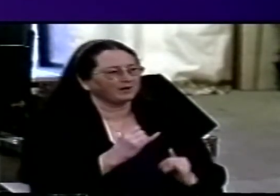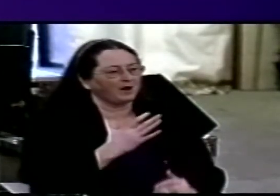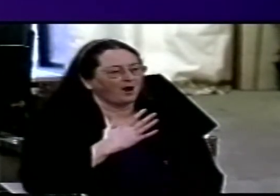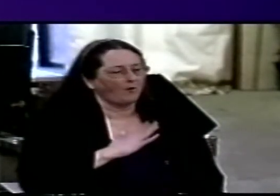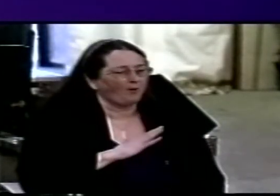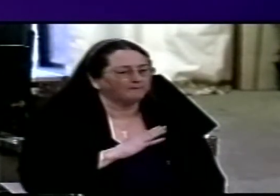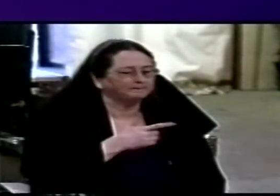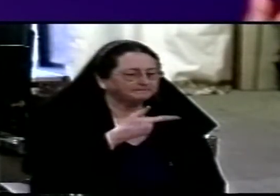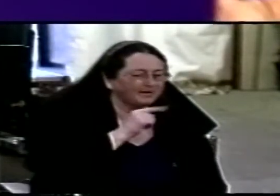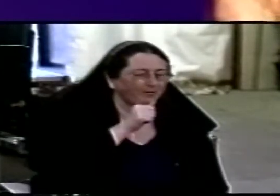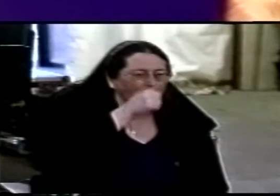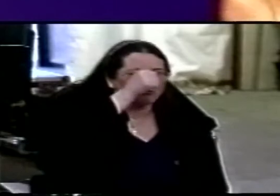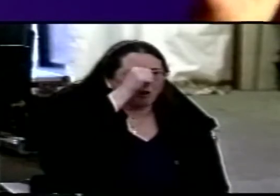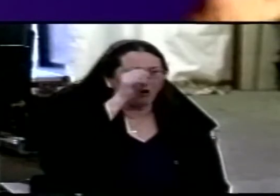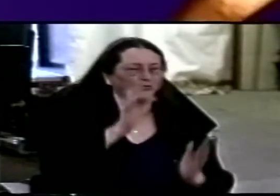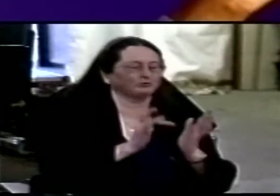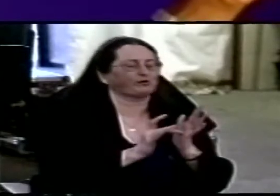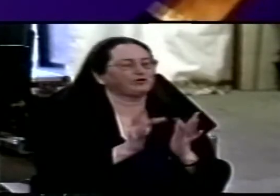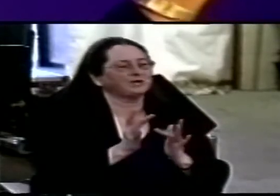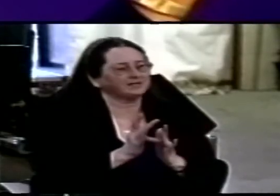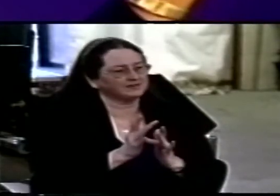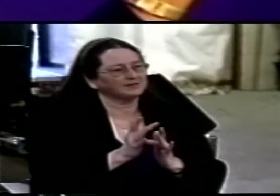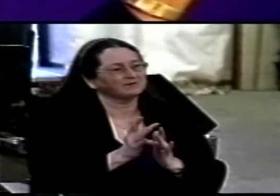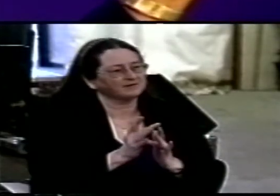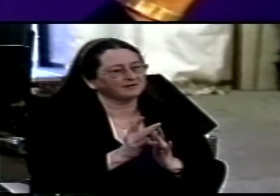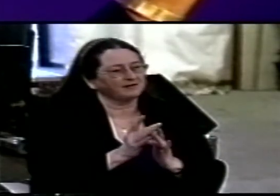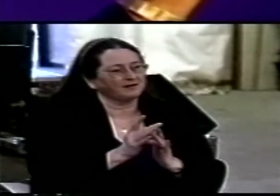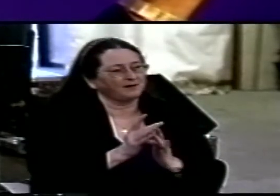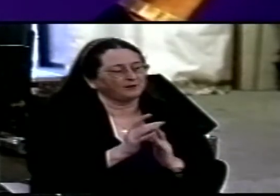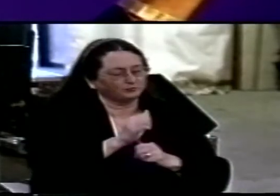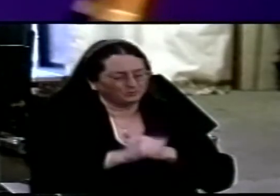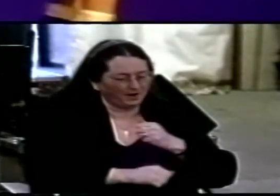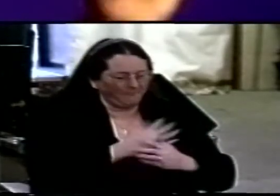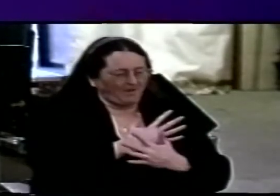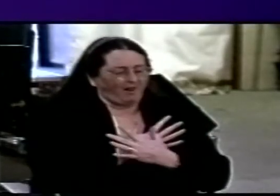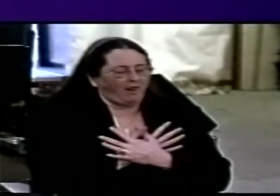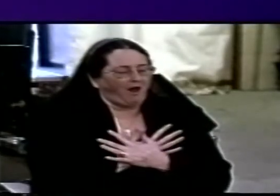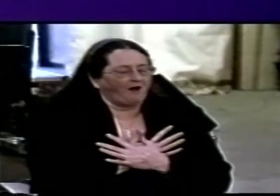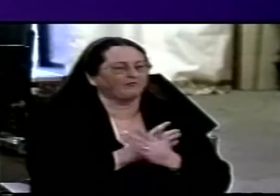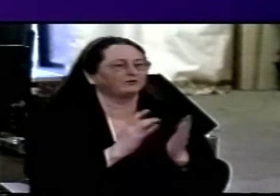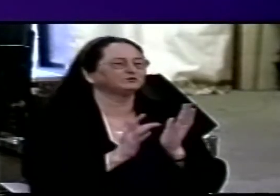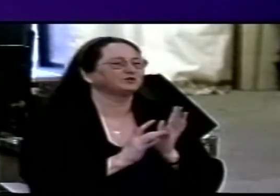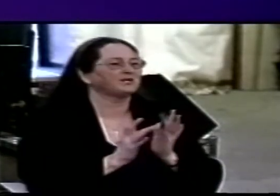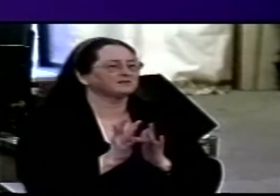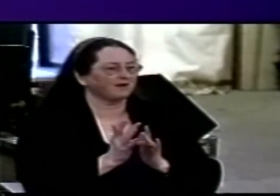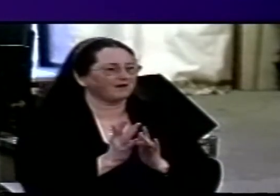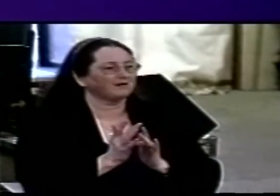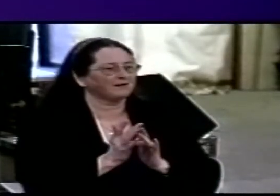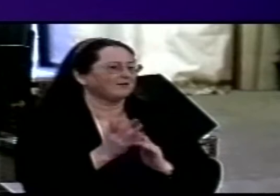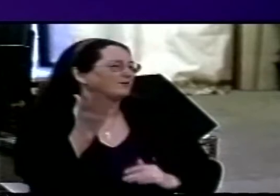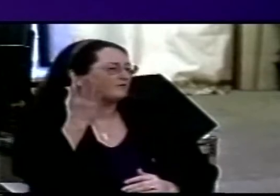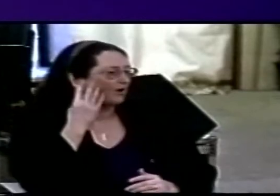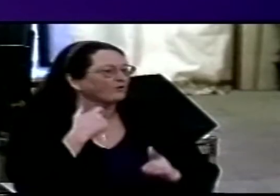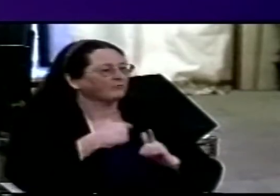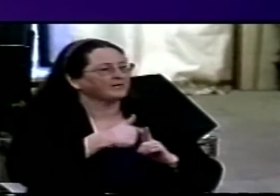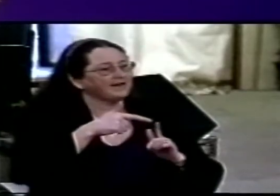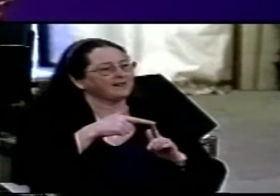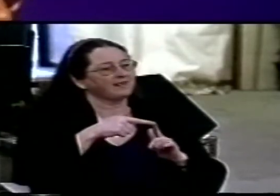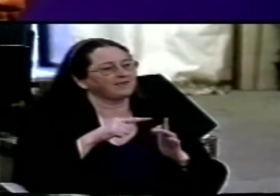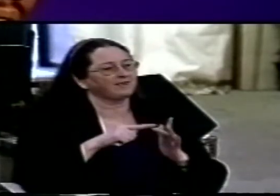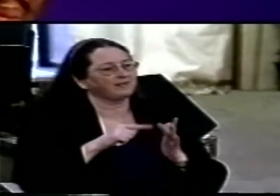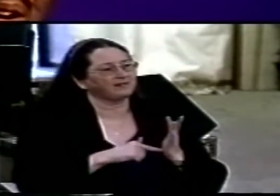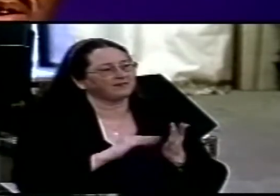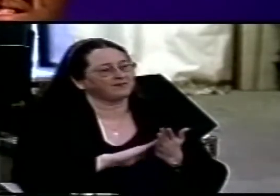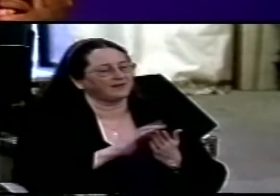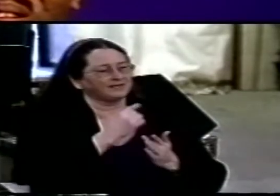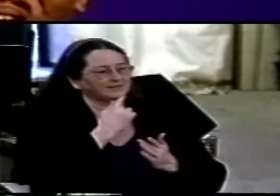Jesus known and loved you just heard from Keith about the work we do in the media from time to time the